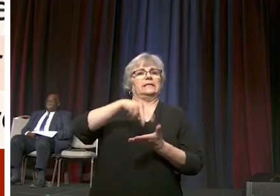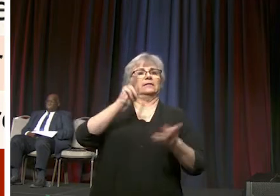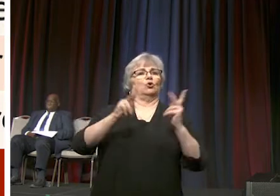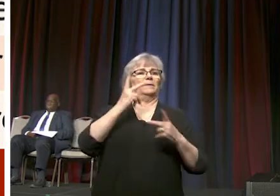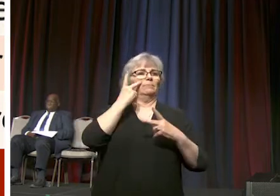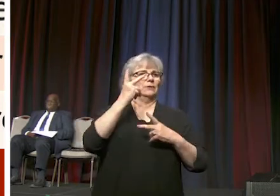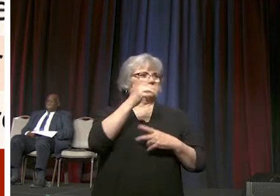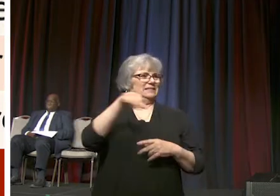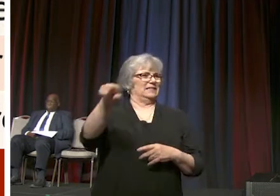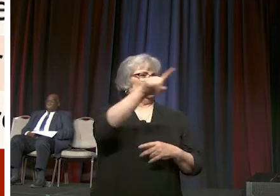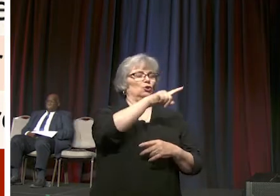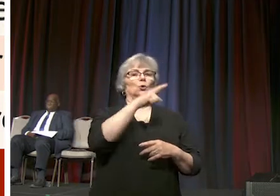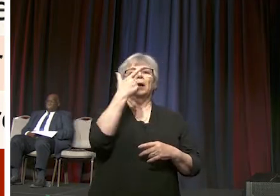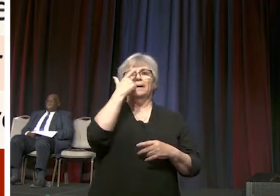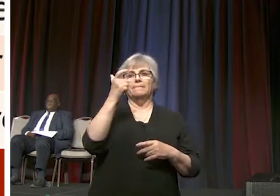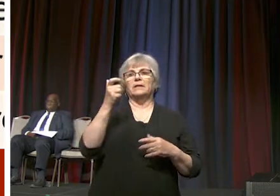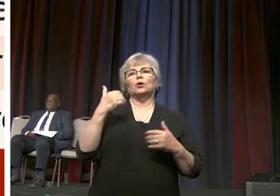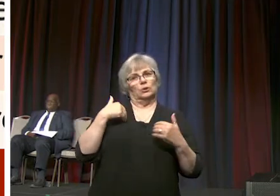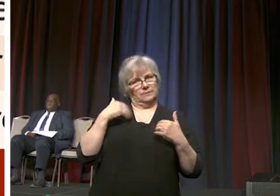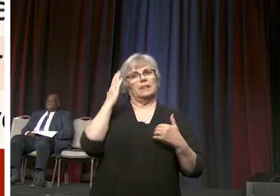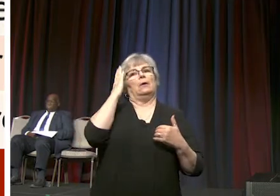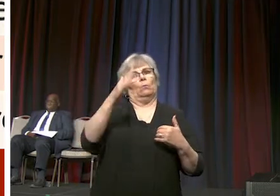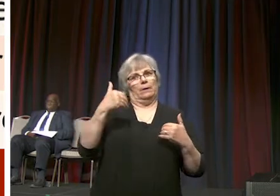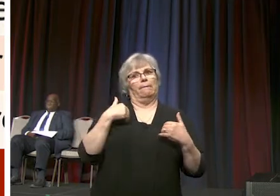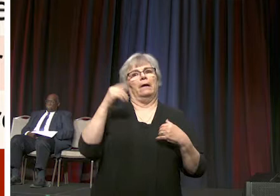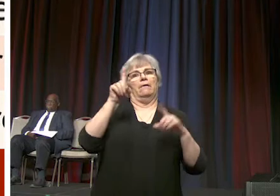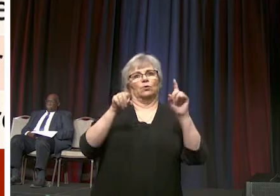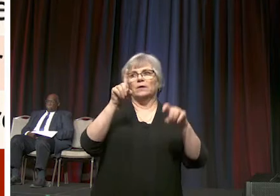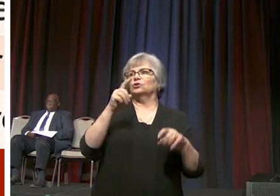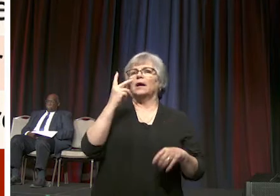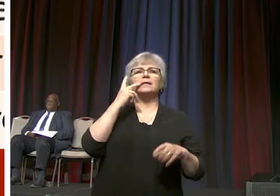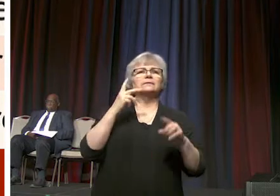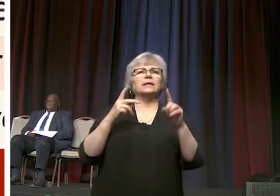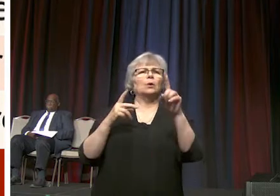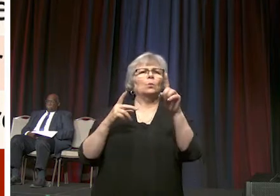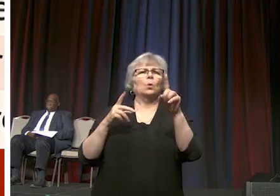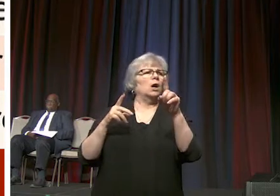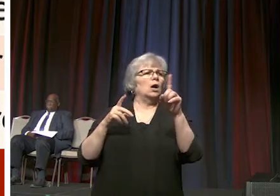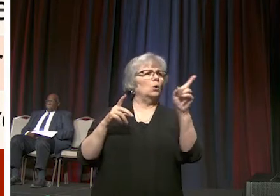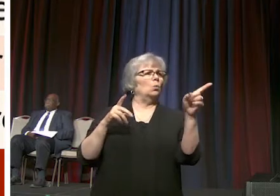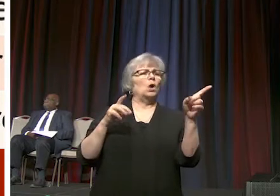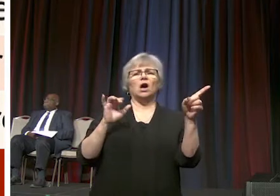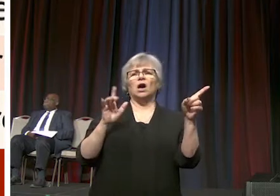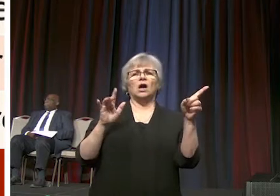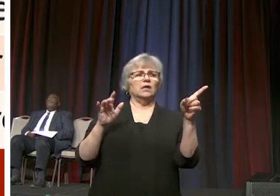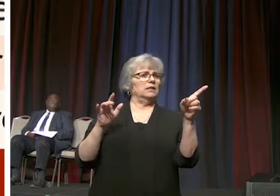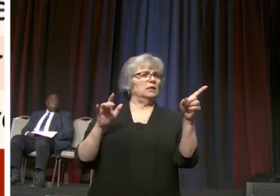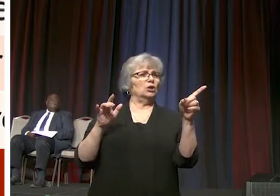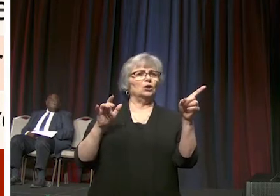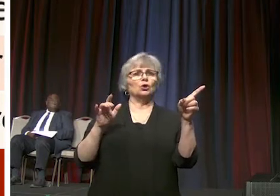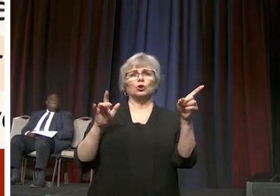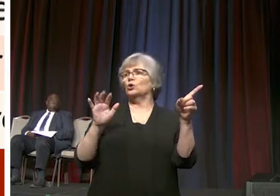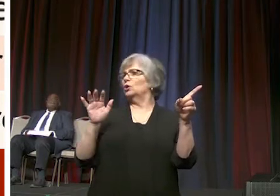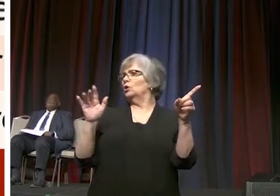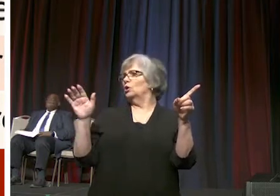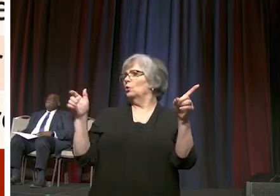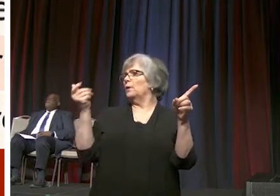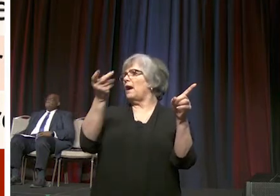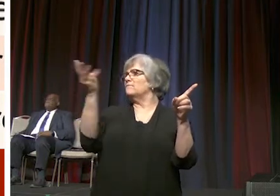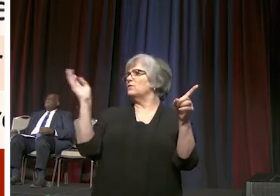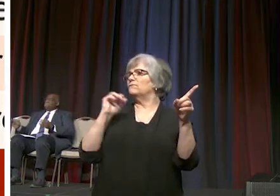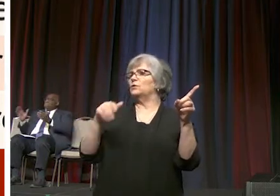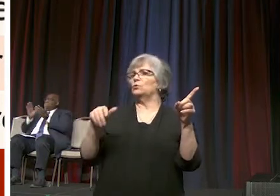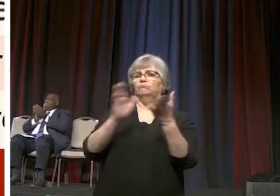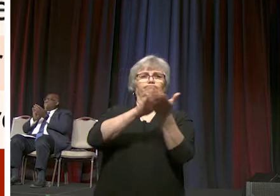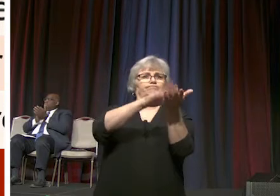can see who you are because they're gonna have questions I see one Lonnie here okay there we go we have three and